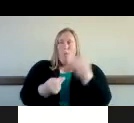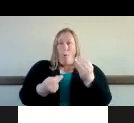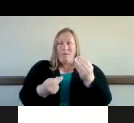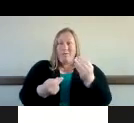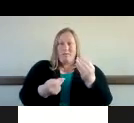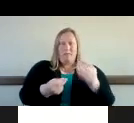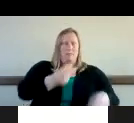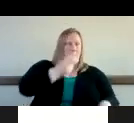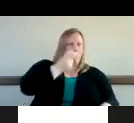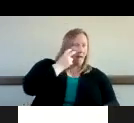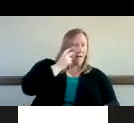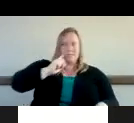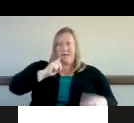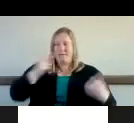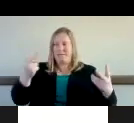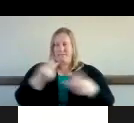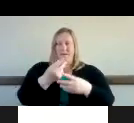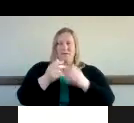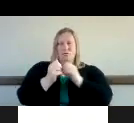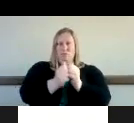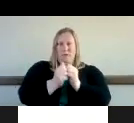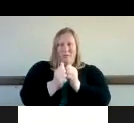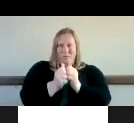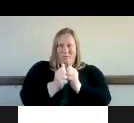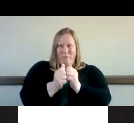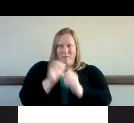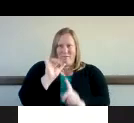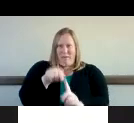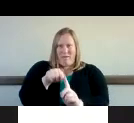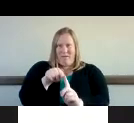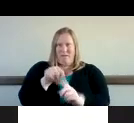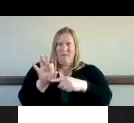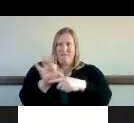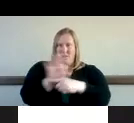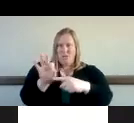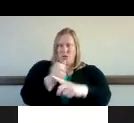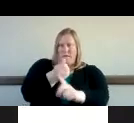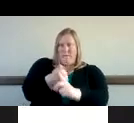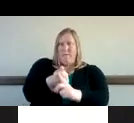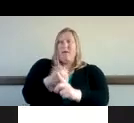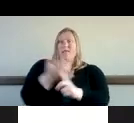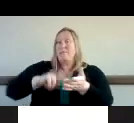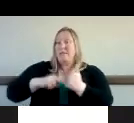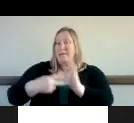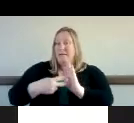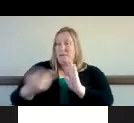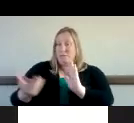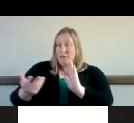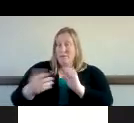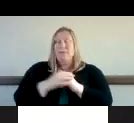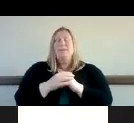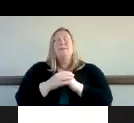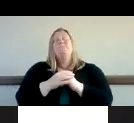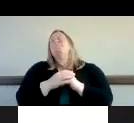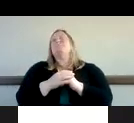the consumer with cerebral palsy what the functional impact means in this case is that it's very